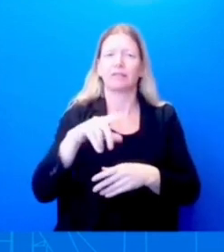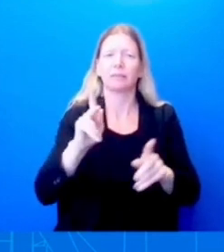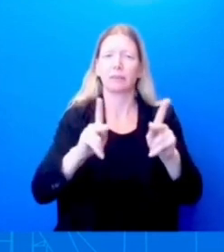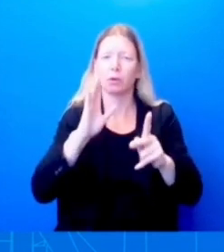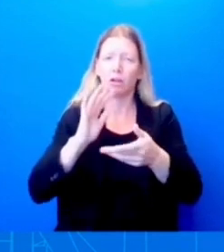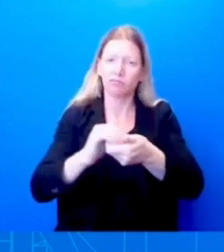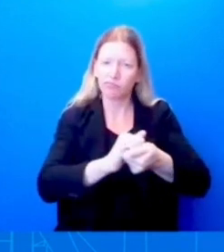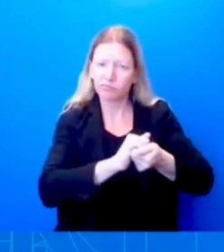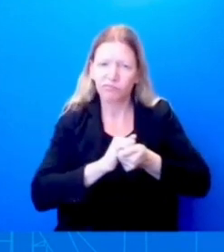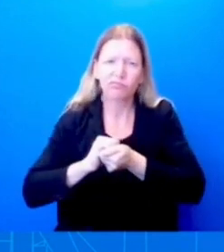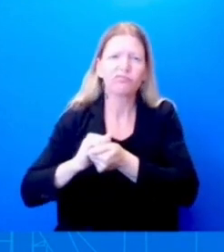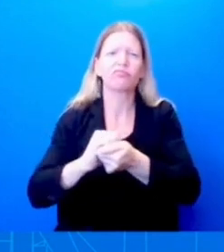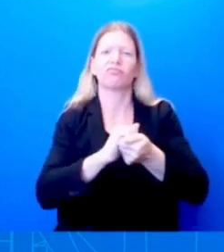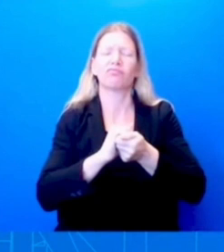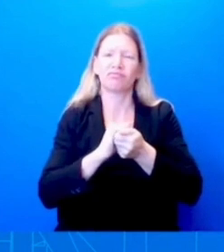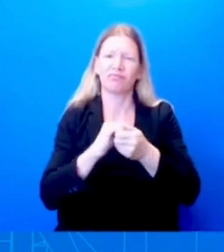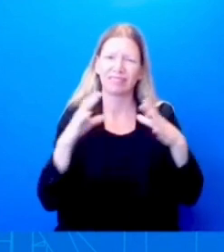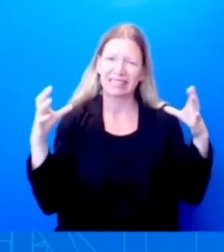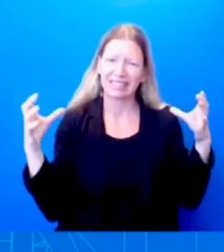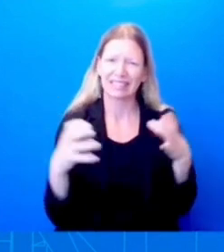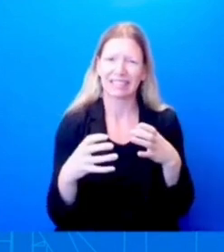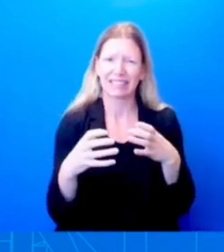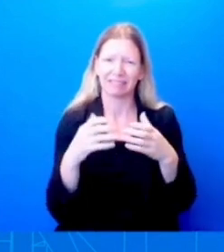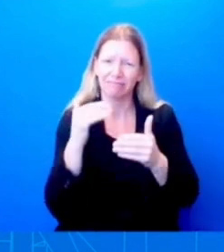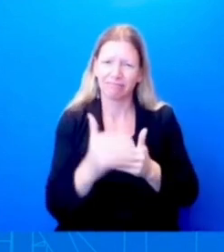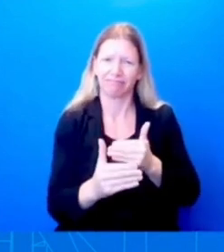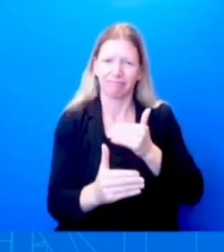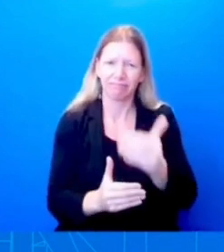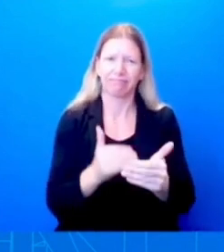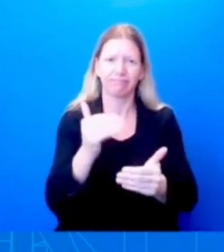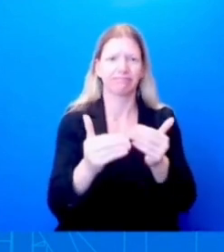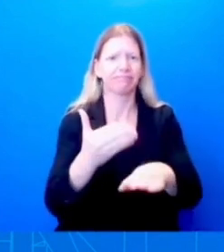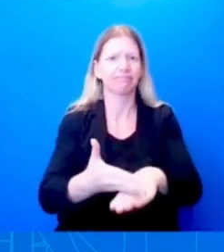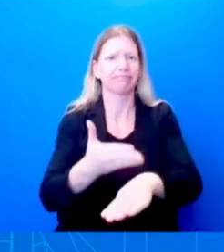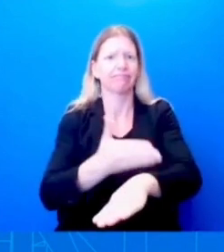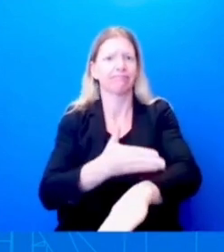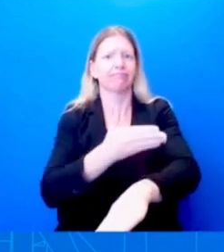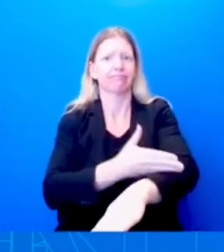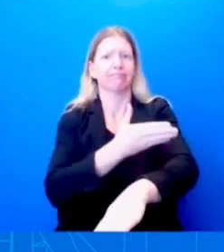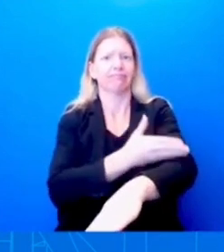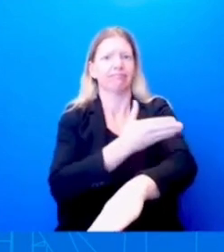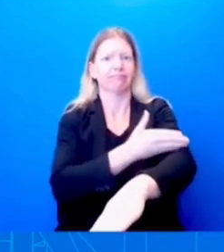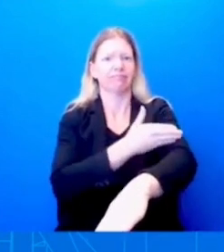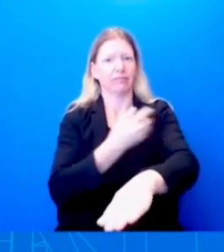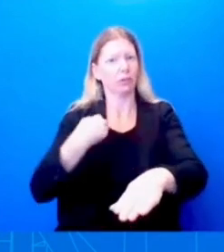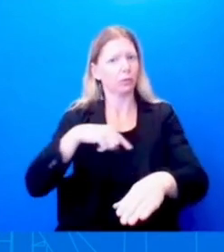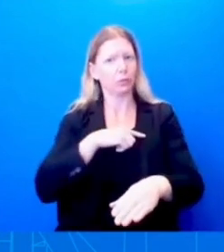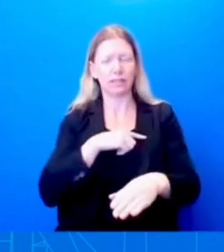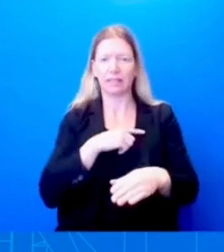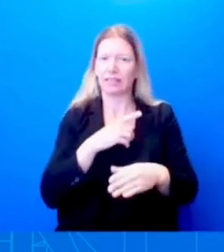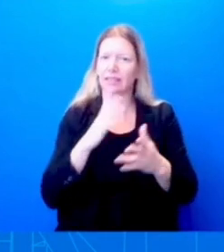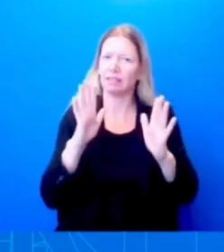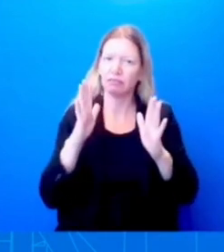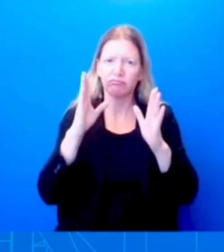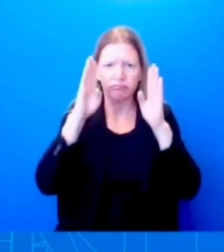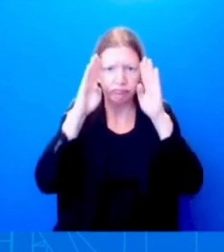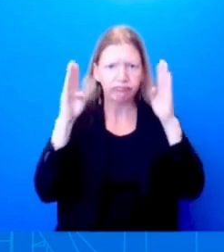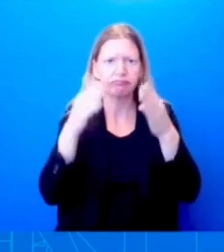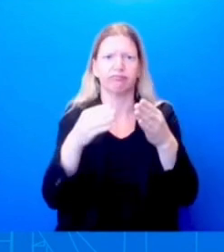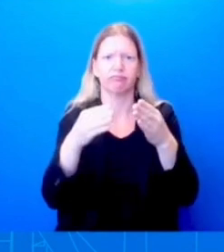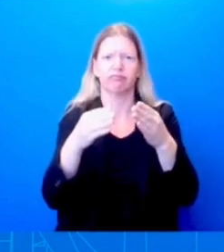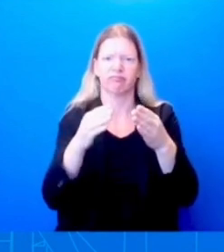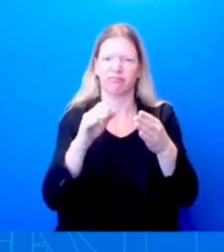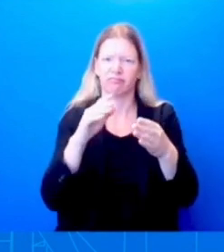line against a rising tide of a lot of isms, and we've got to continue to push back together. That's embedded in the President's